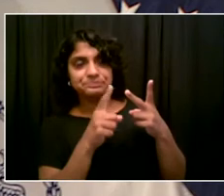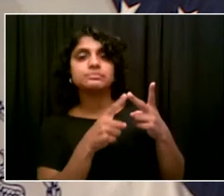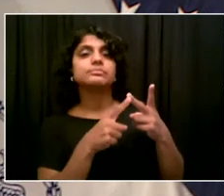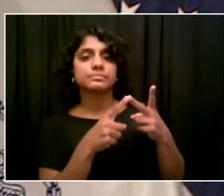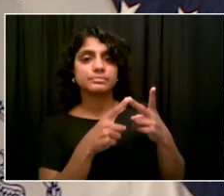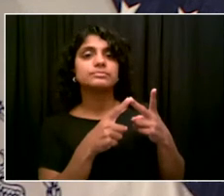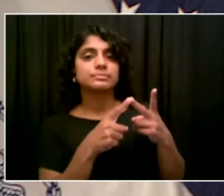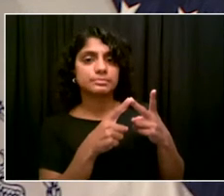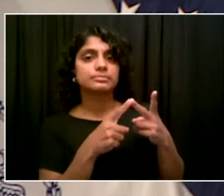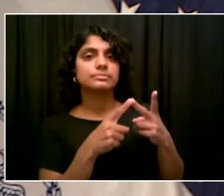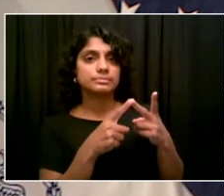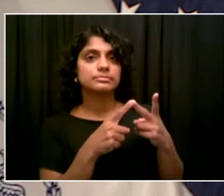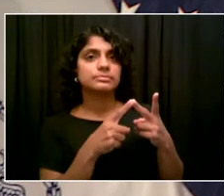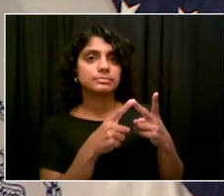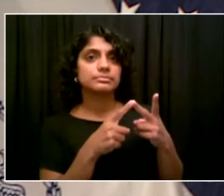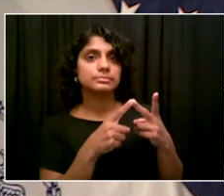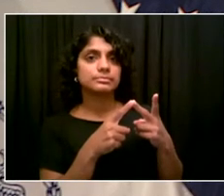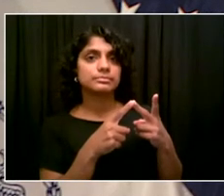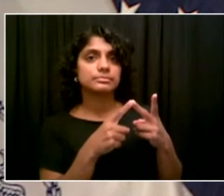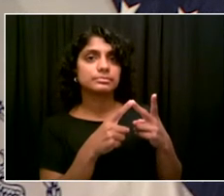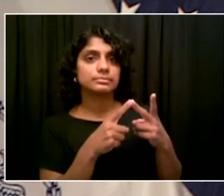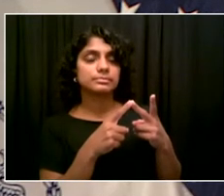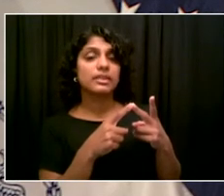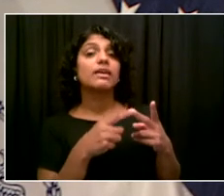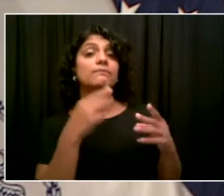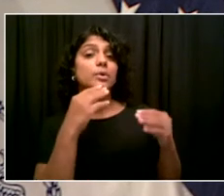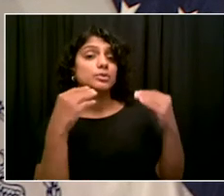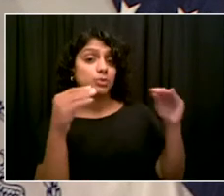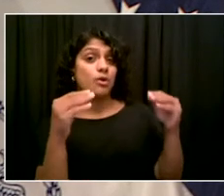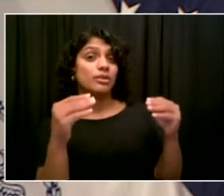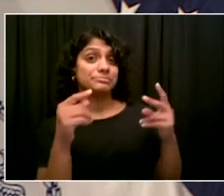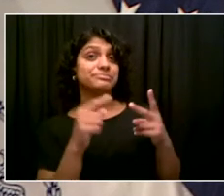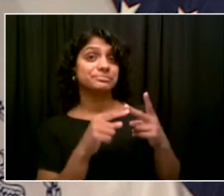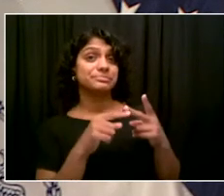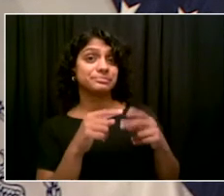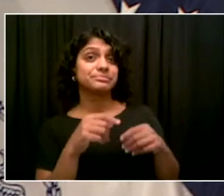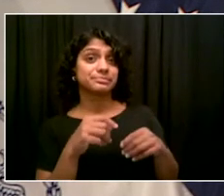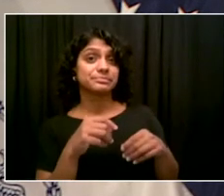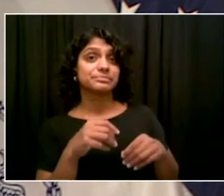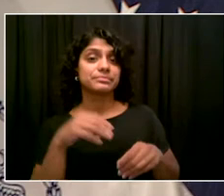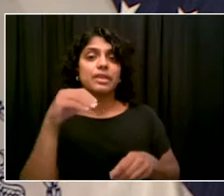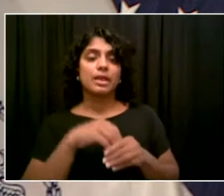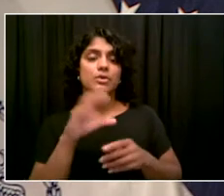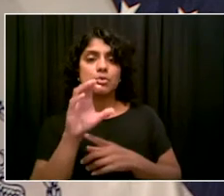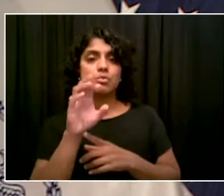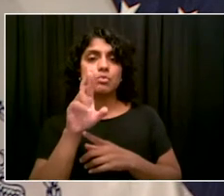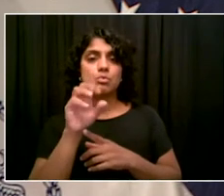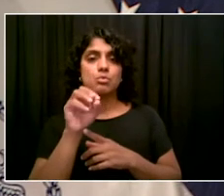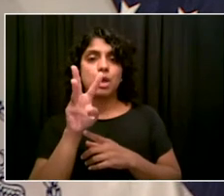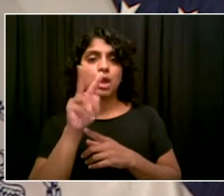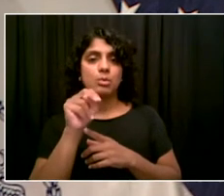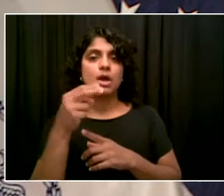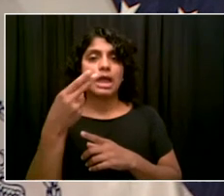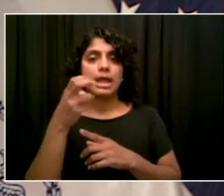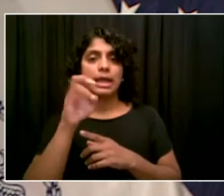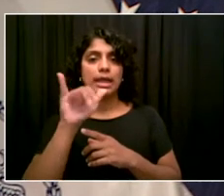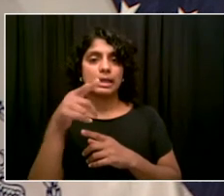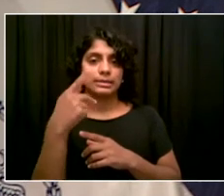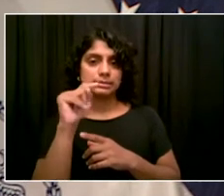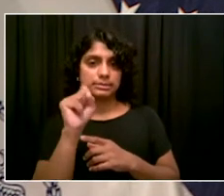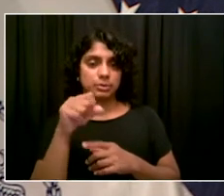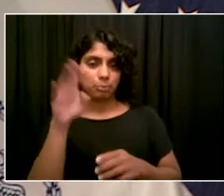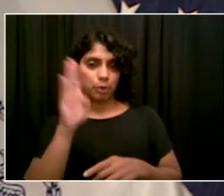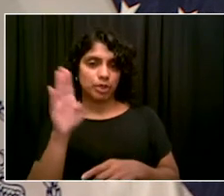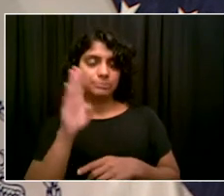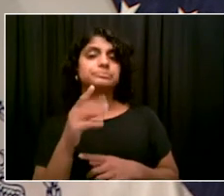Associated campaign that we discussed. Brooklyn Paper and others reported that the lot owner has made some kind of agreement